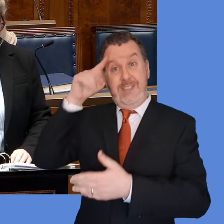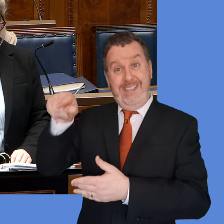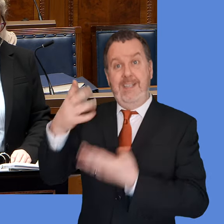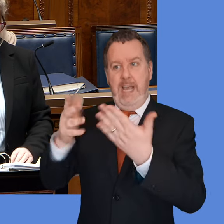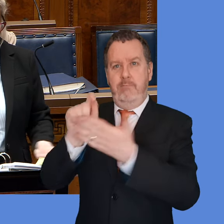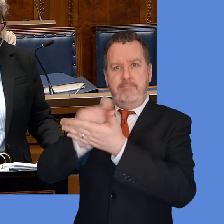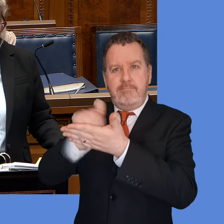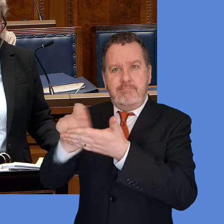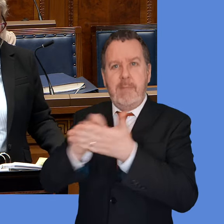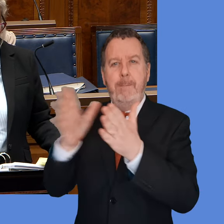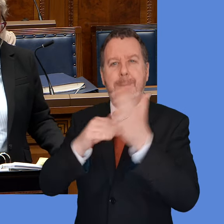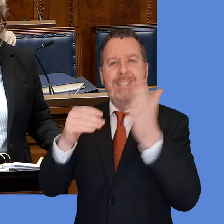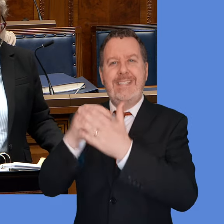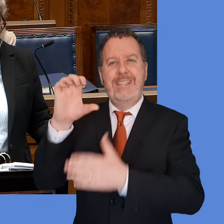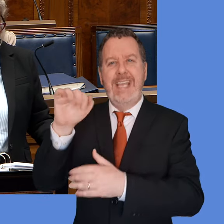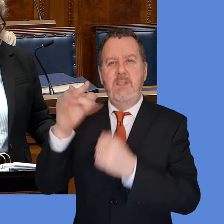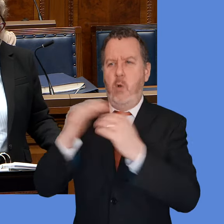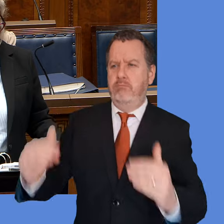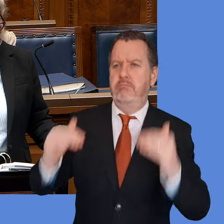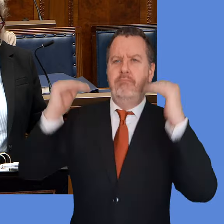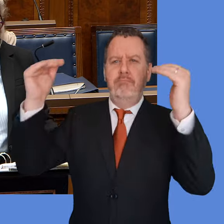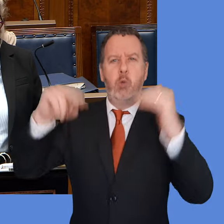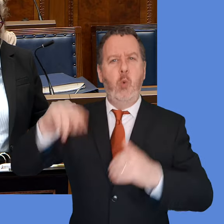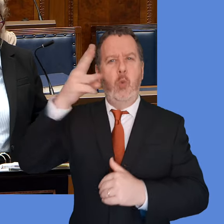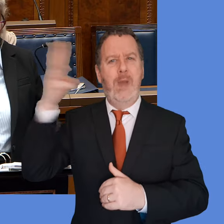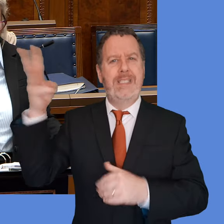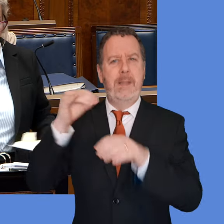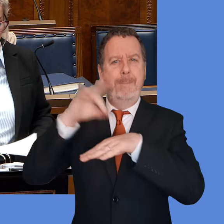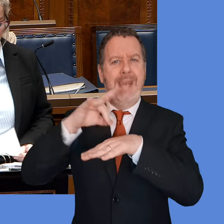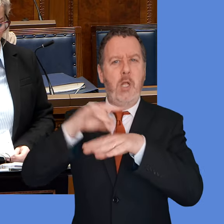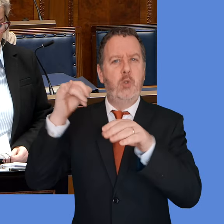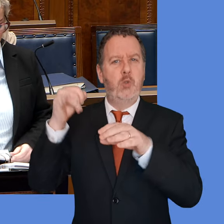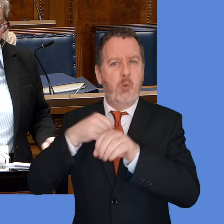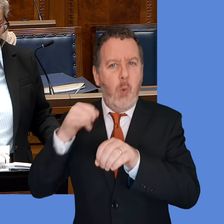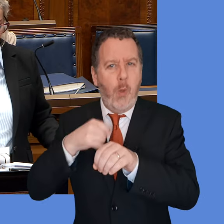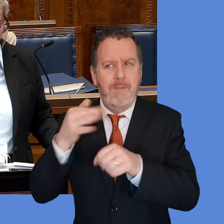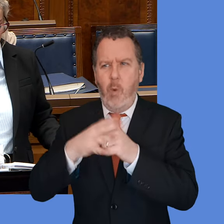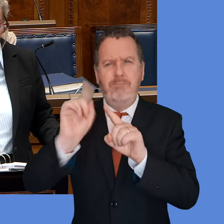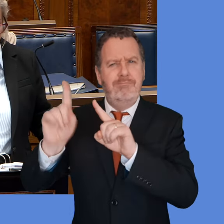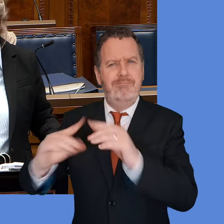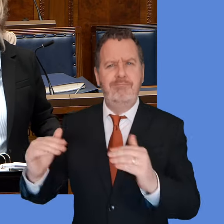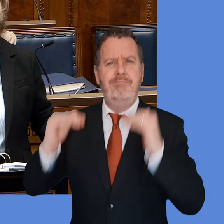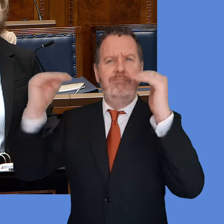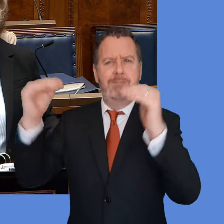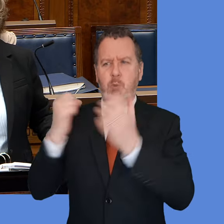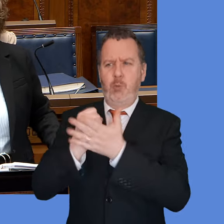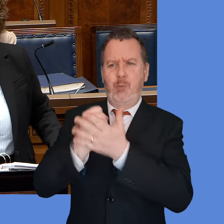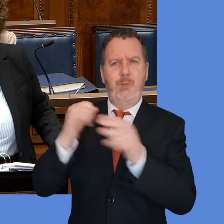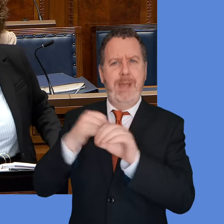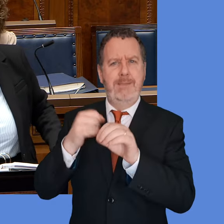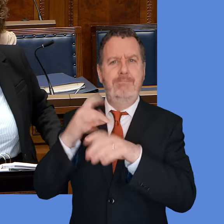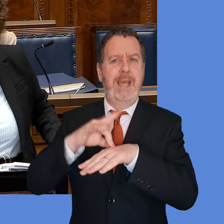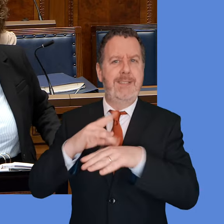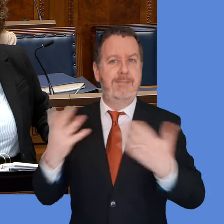North West Medical School incorporating Graduate Entry Medical School and personalised medicine so you can see in terms of the